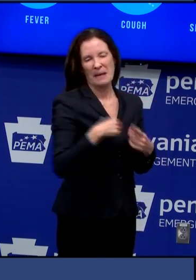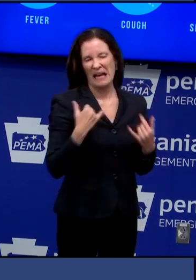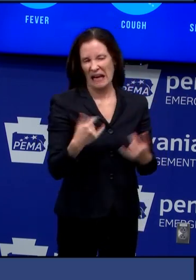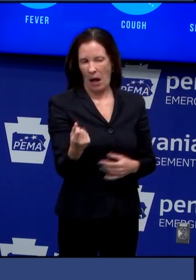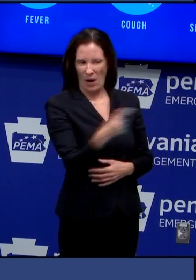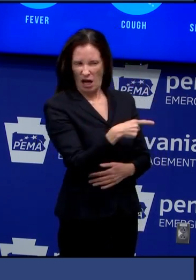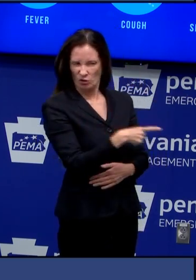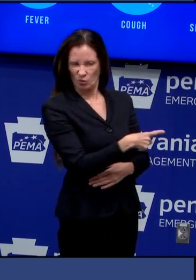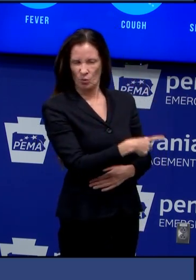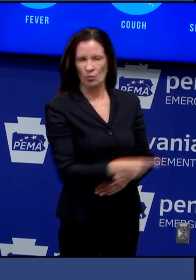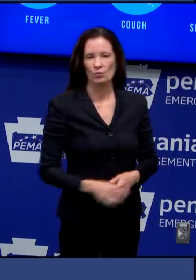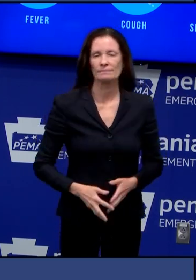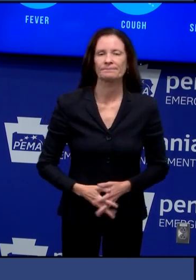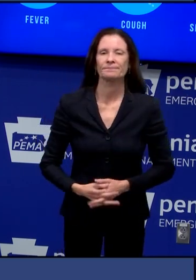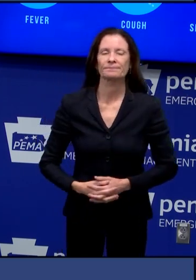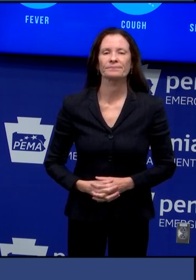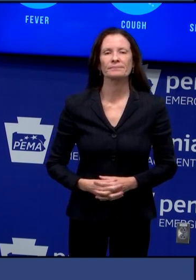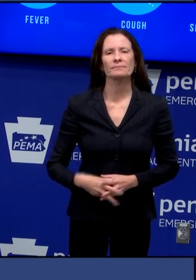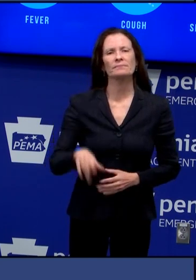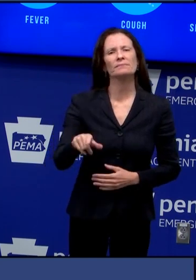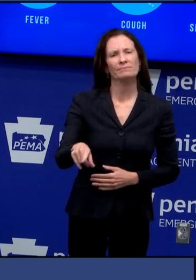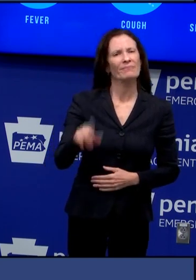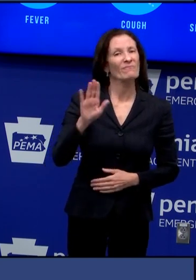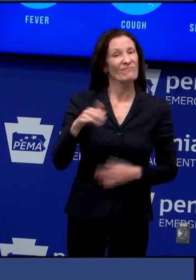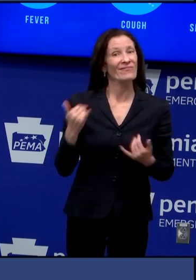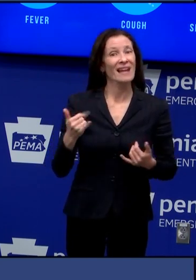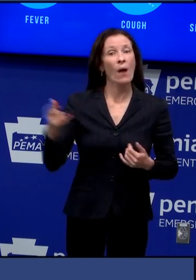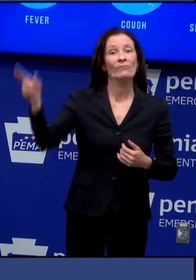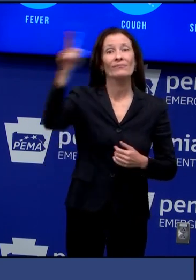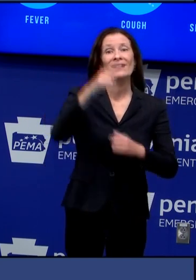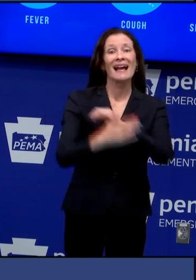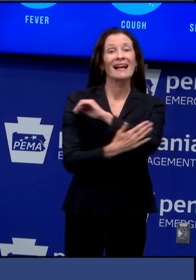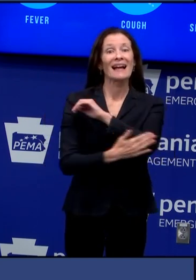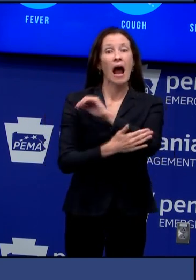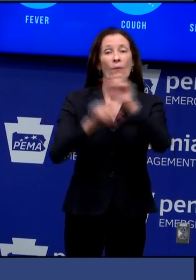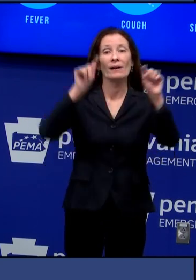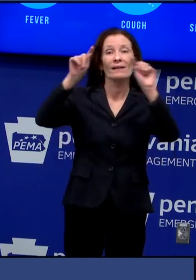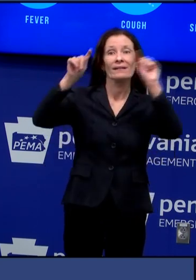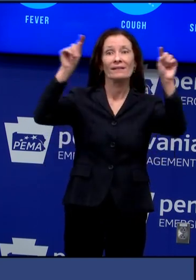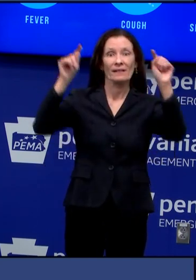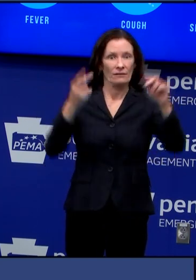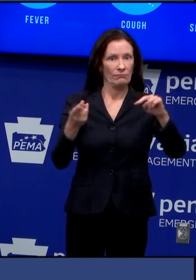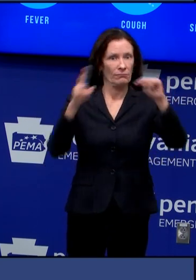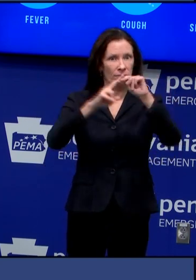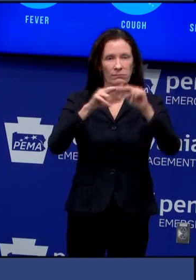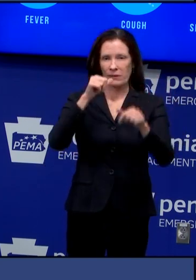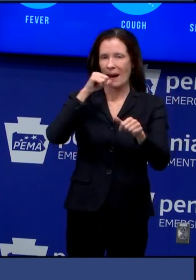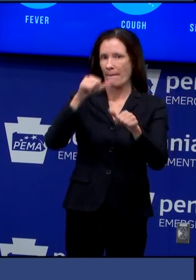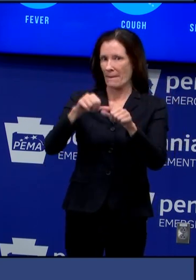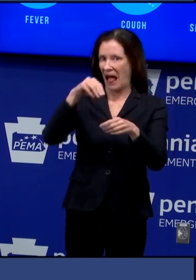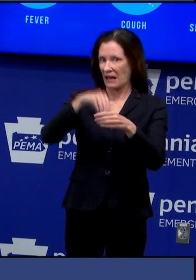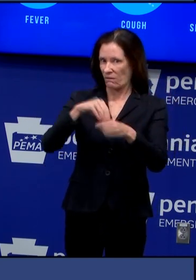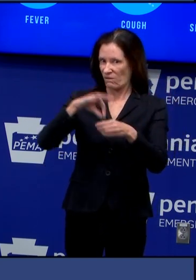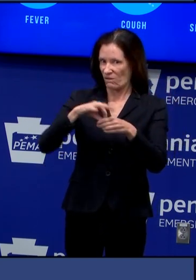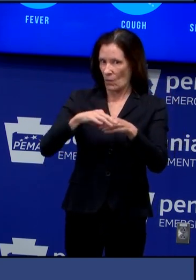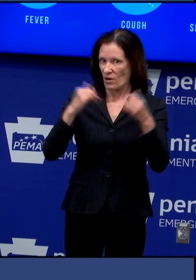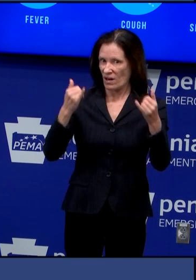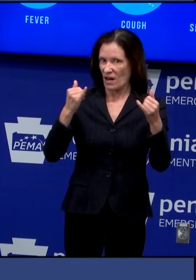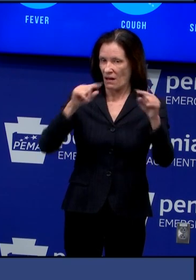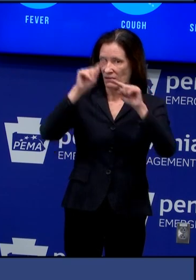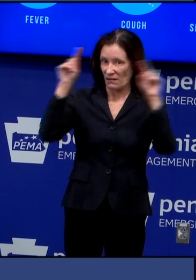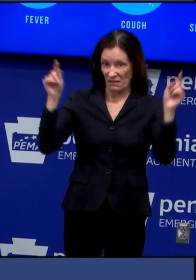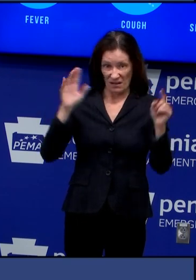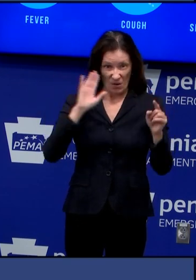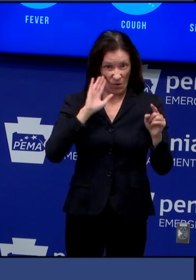counties to process large increases of mail-in ballot applications in a timely manner at the same time that they're dealing with budget deficits